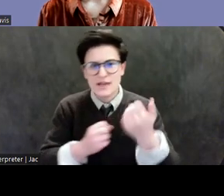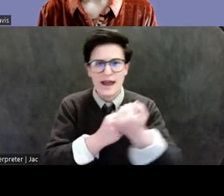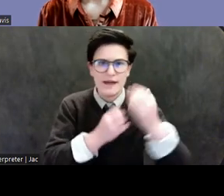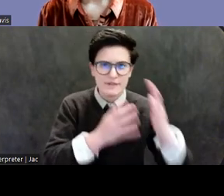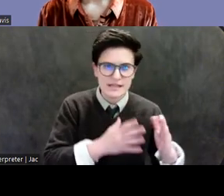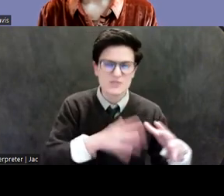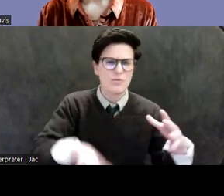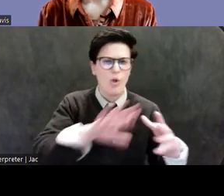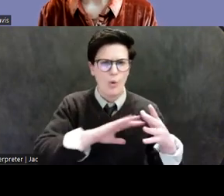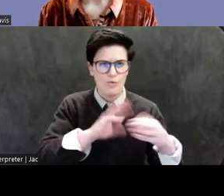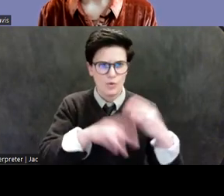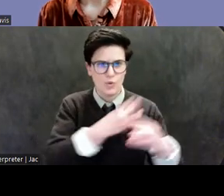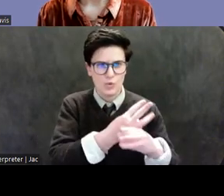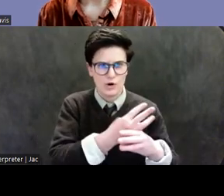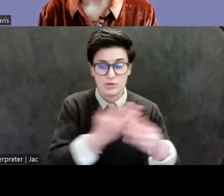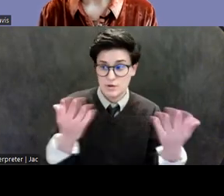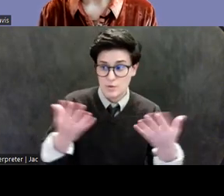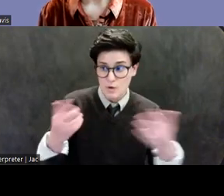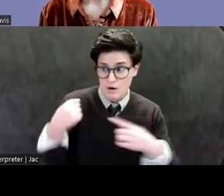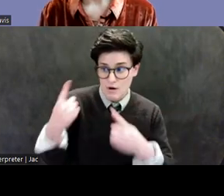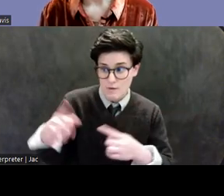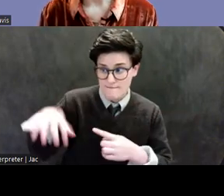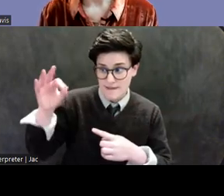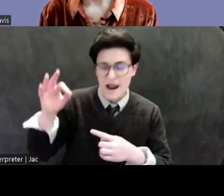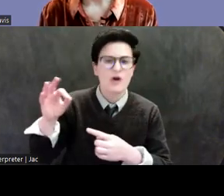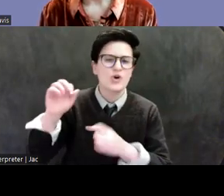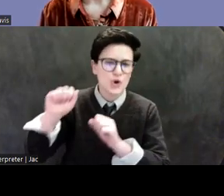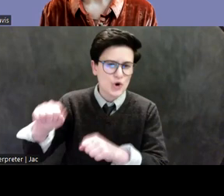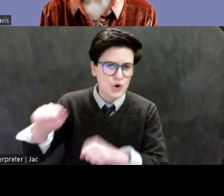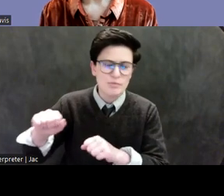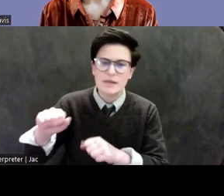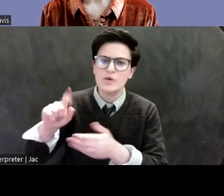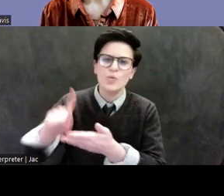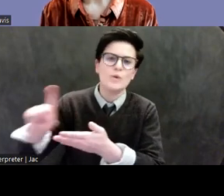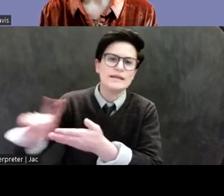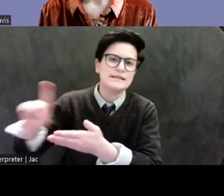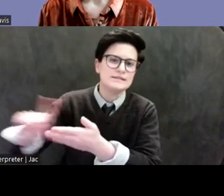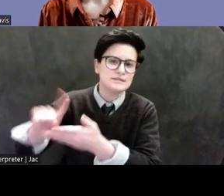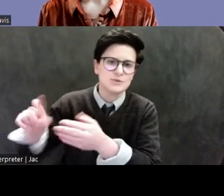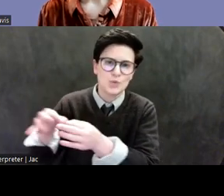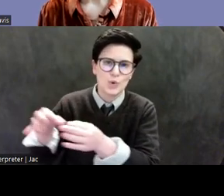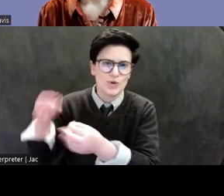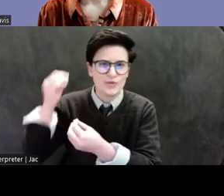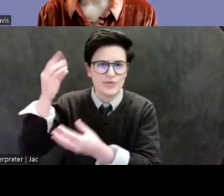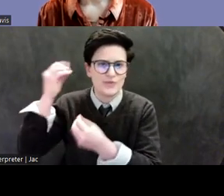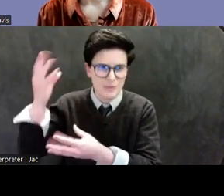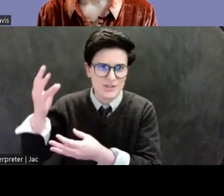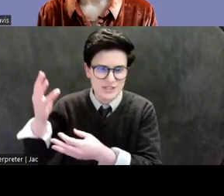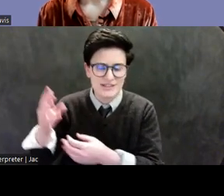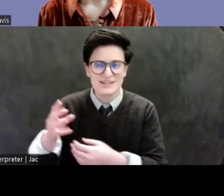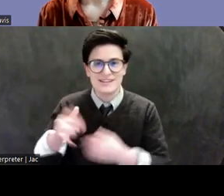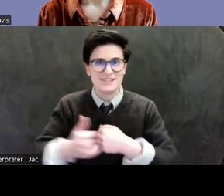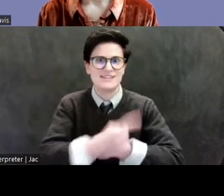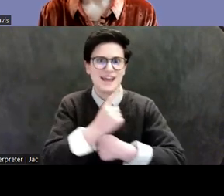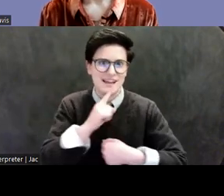What's been discovered could fill weeks of talks. Again, this is actually the third lecture on a related topic this week. So today, I just wanted to provide